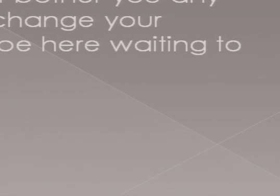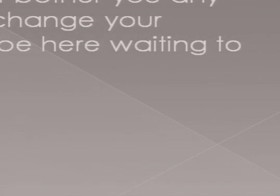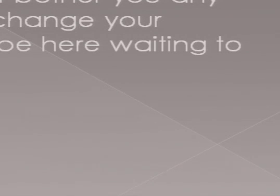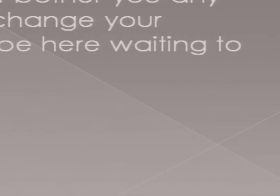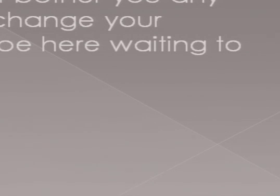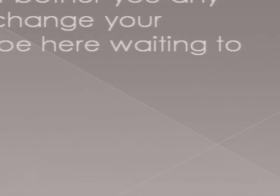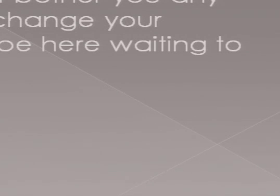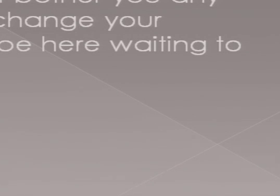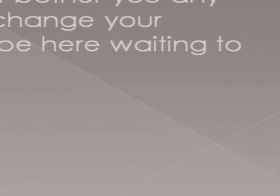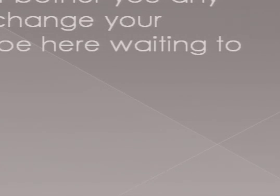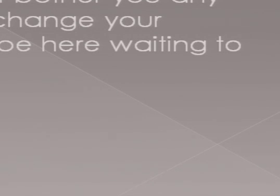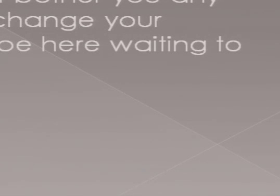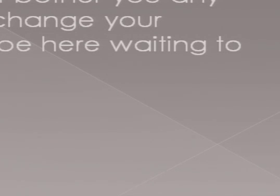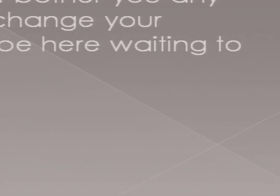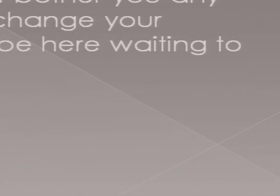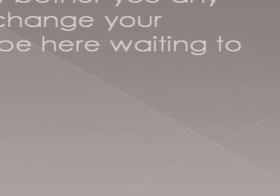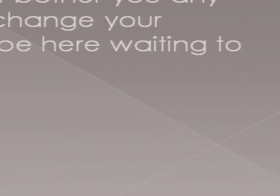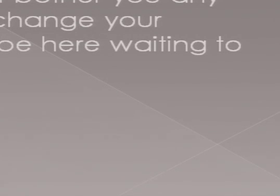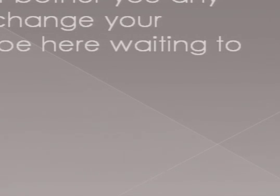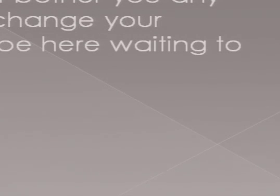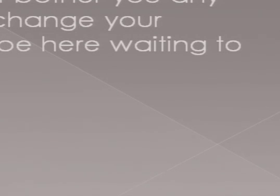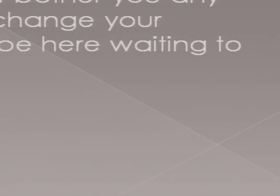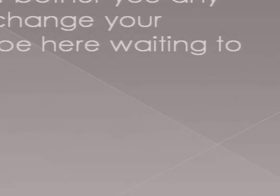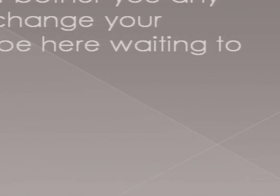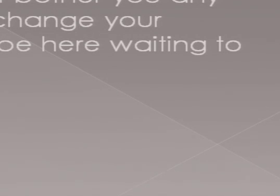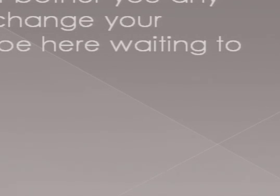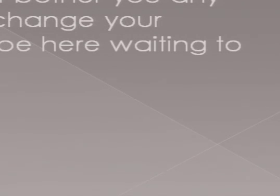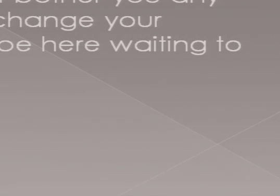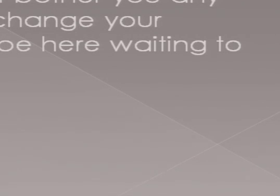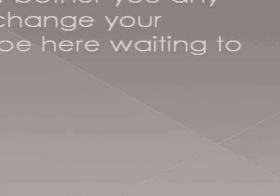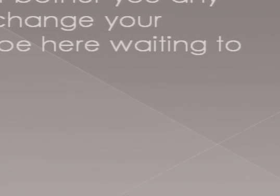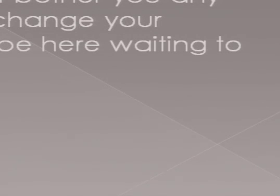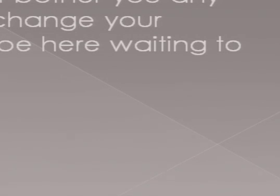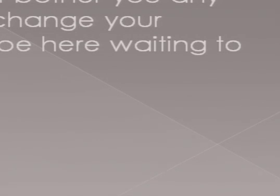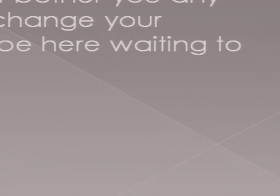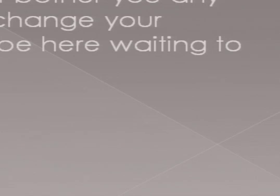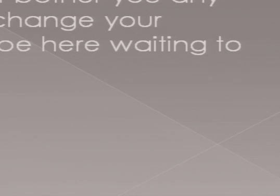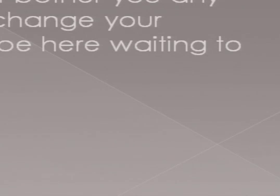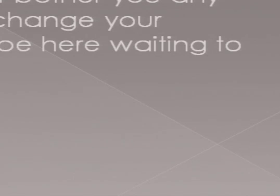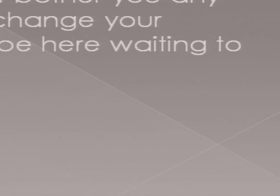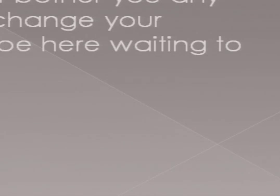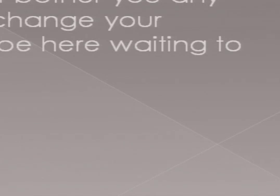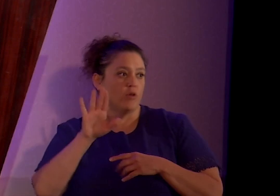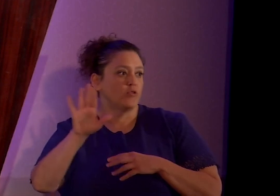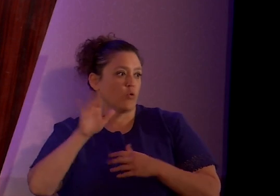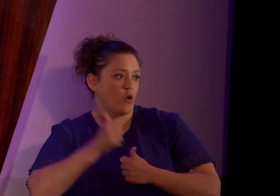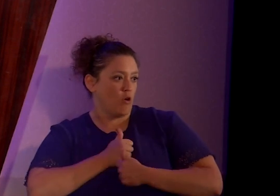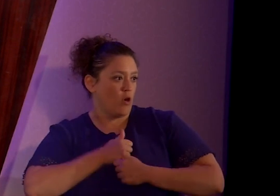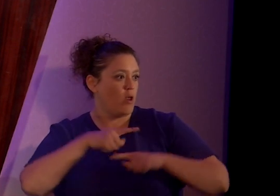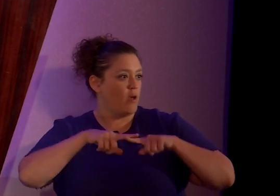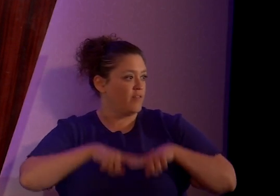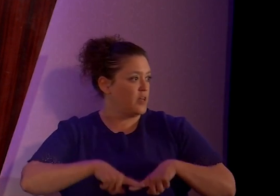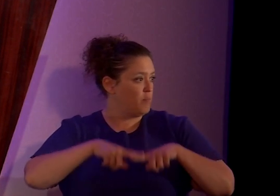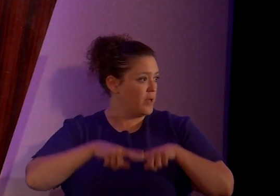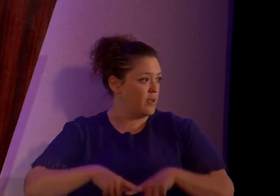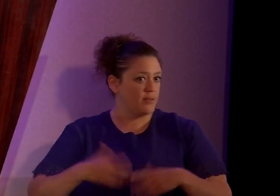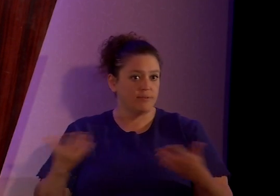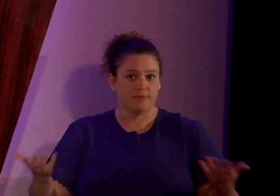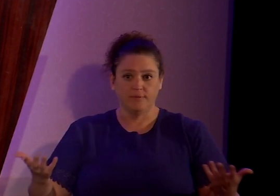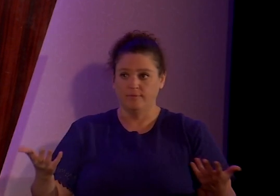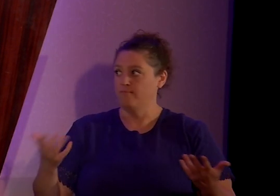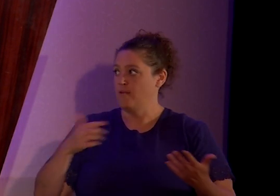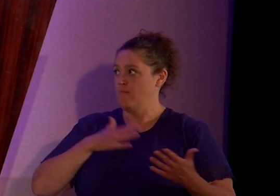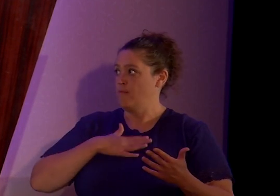mind, we'll be always be here waiting to love you. So, her love is conditional, and that's that.